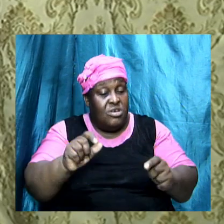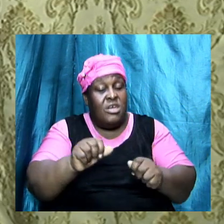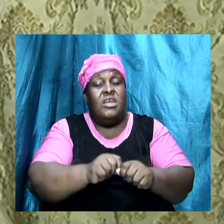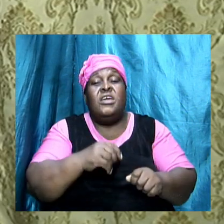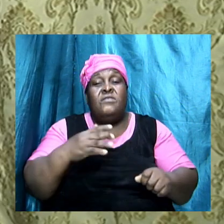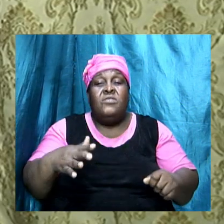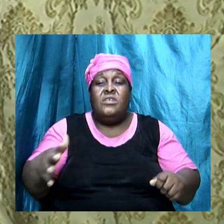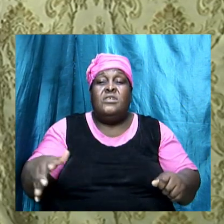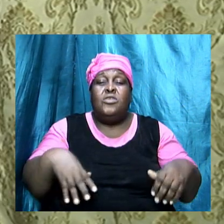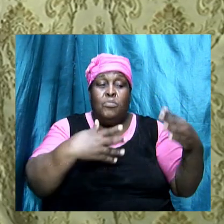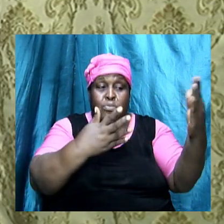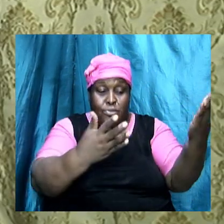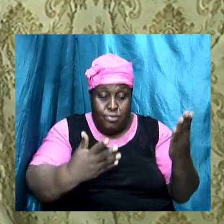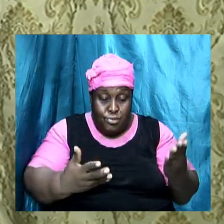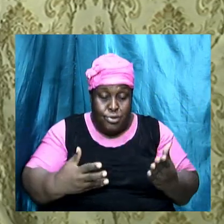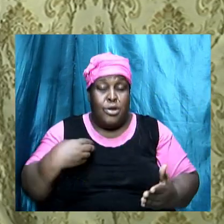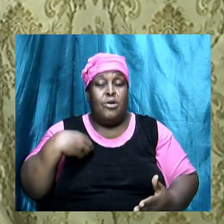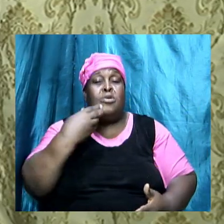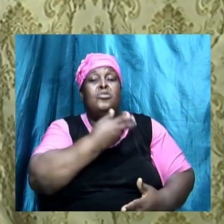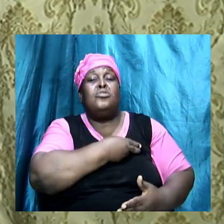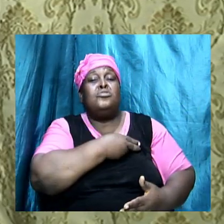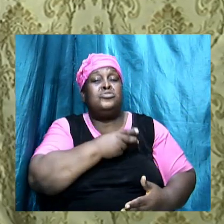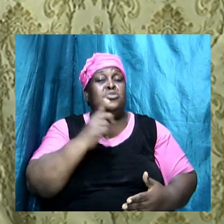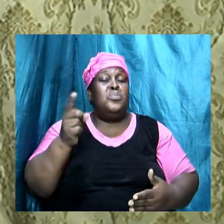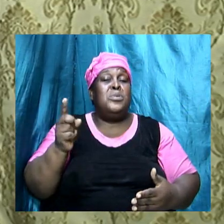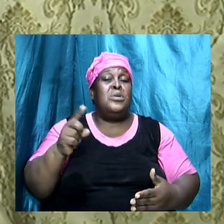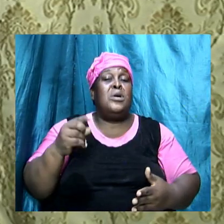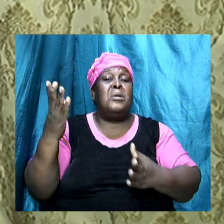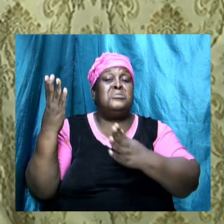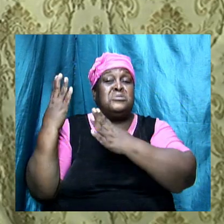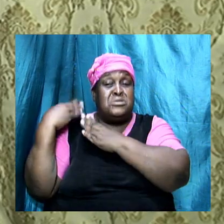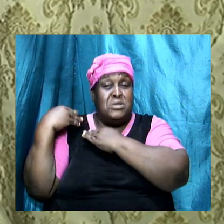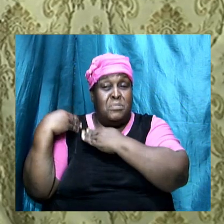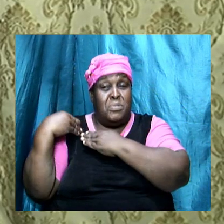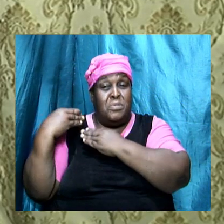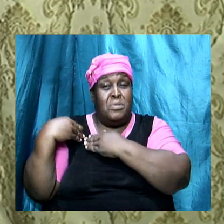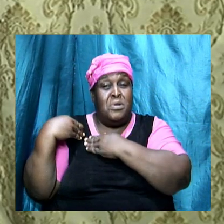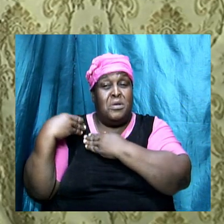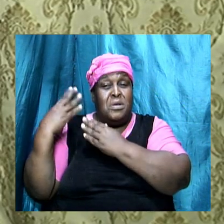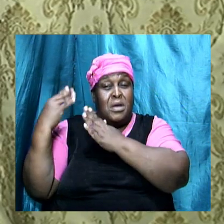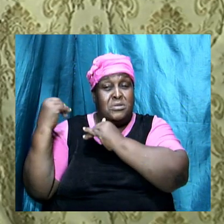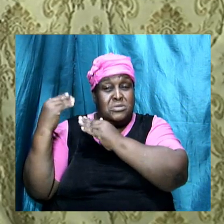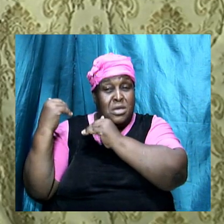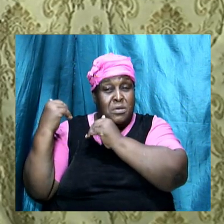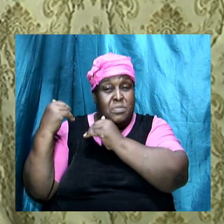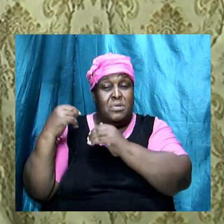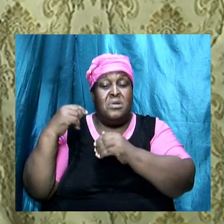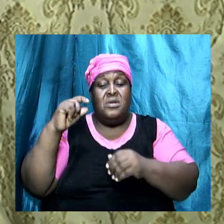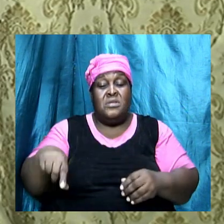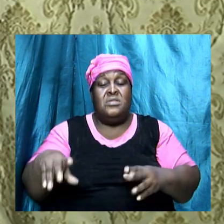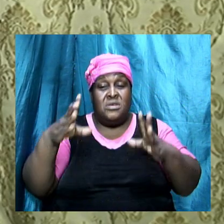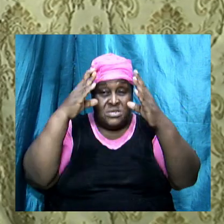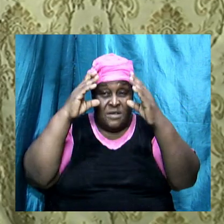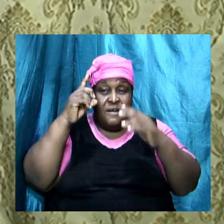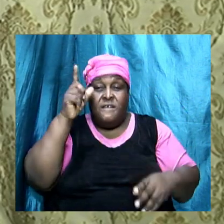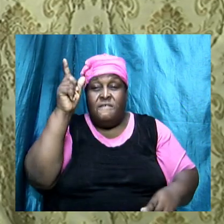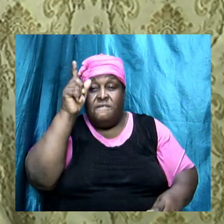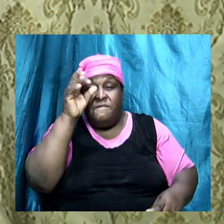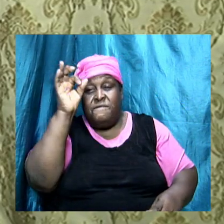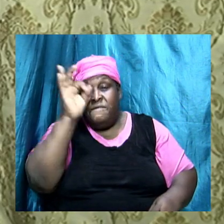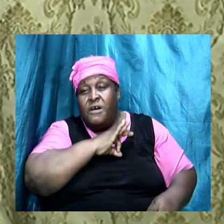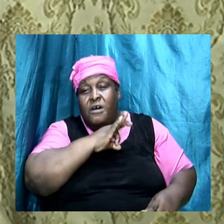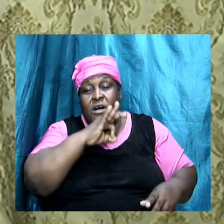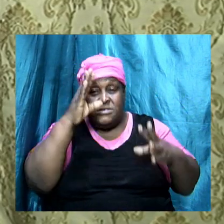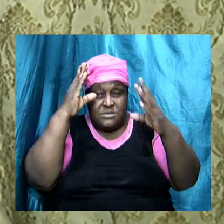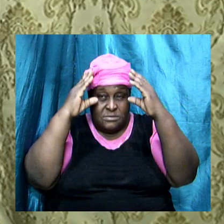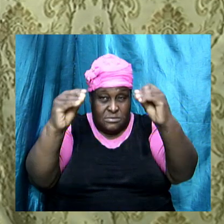bring us to the point where we accept his teaching. But I pray tonight that the church, the people of God, will